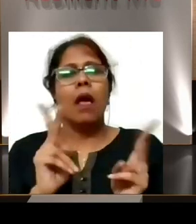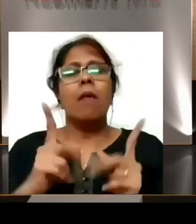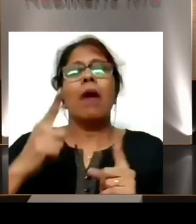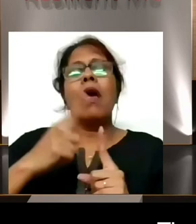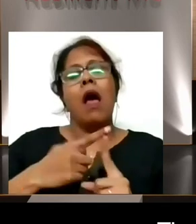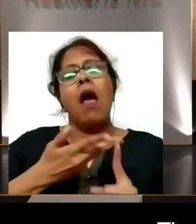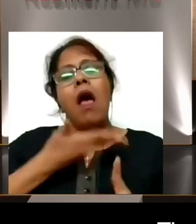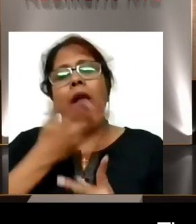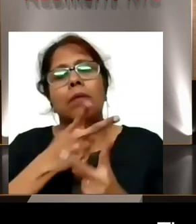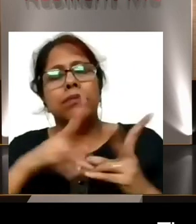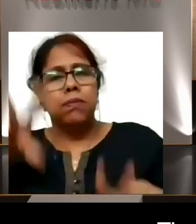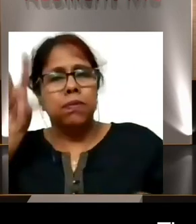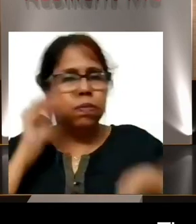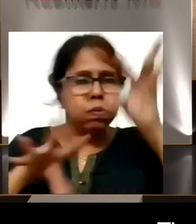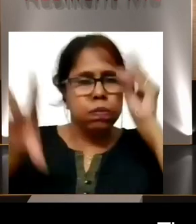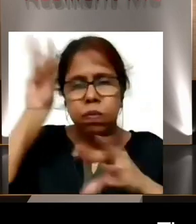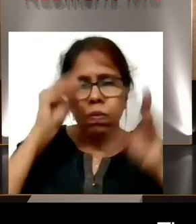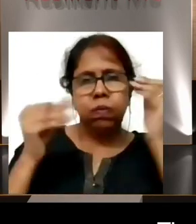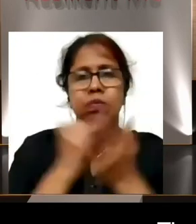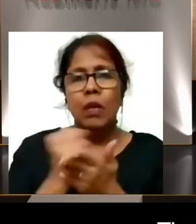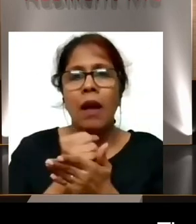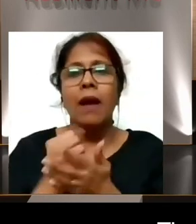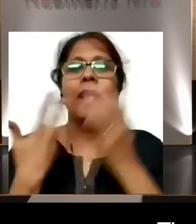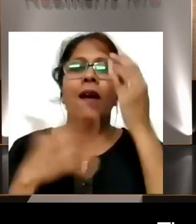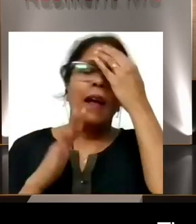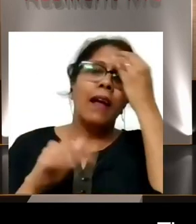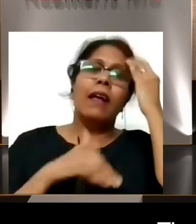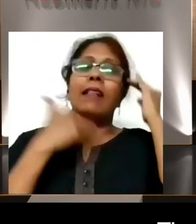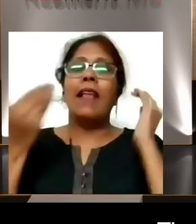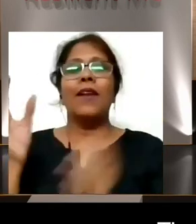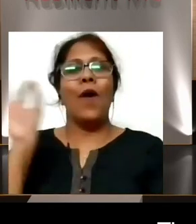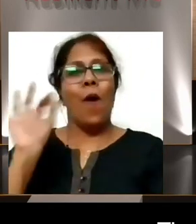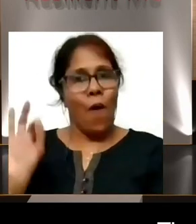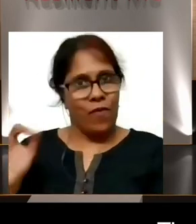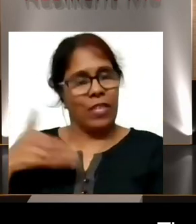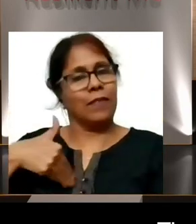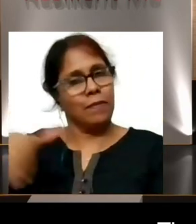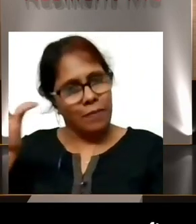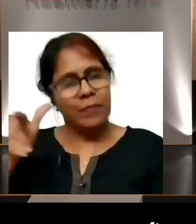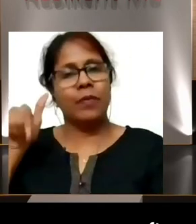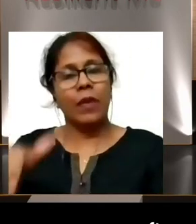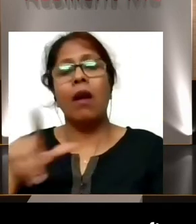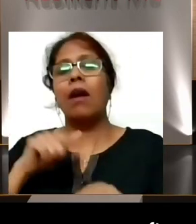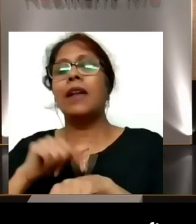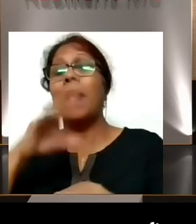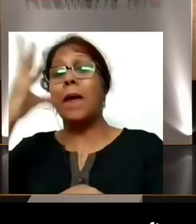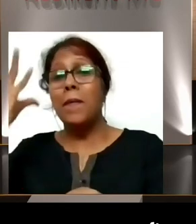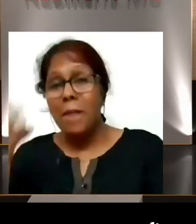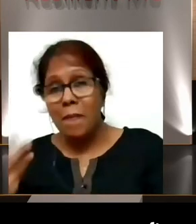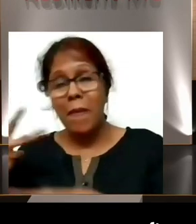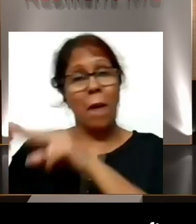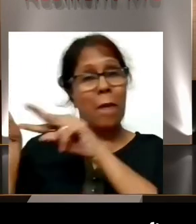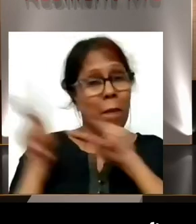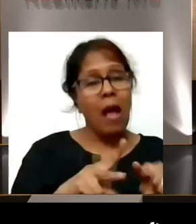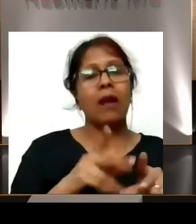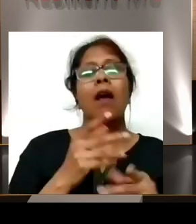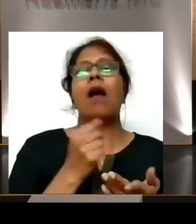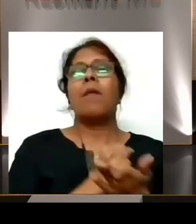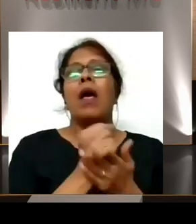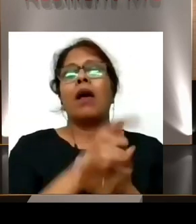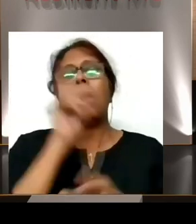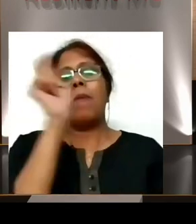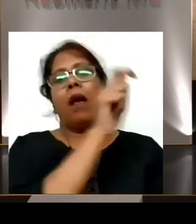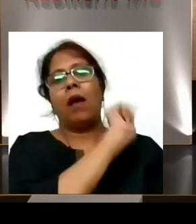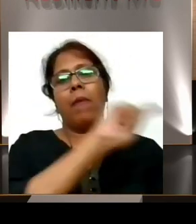activities. Then I would go back, go to office. And then in the evening after coming back from office, I would go to play badminton.